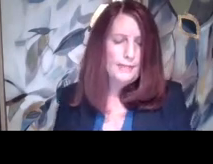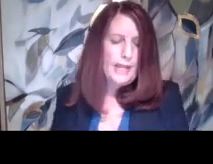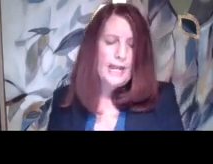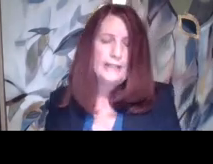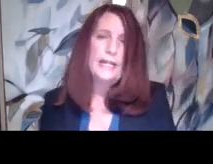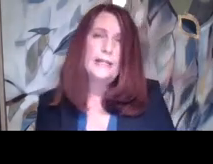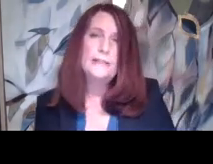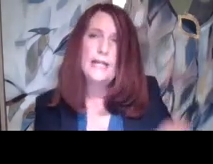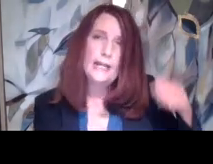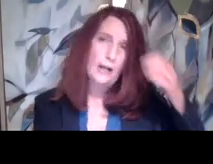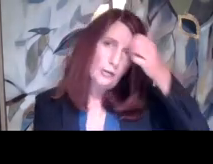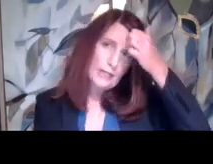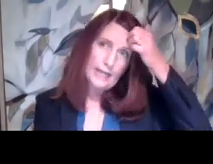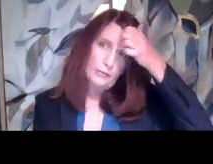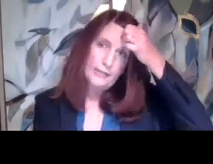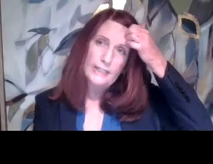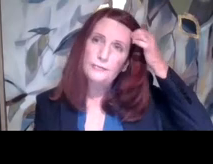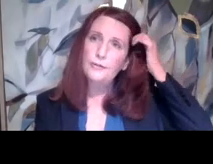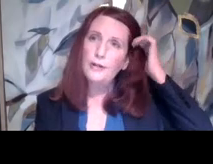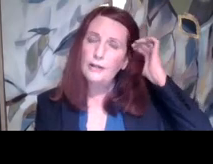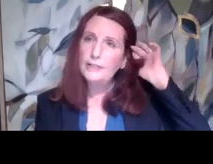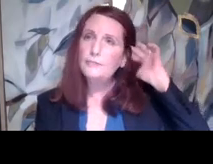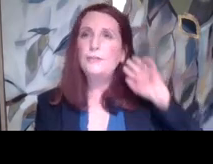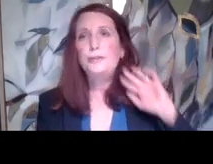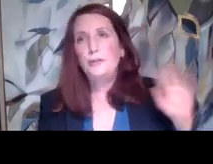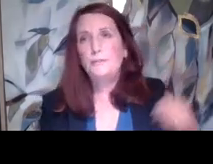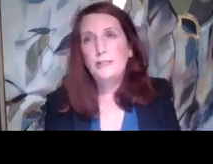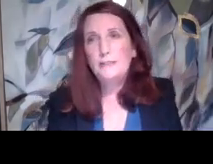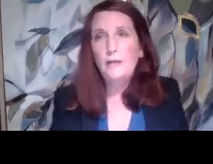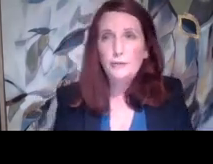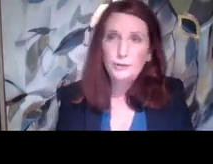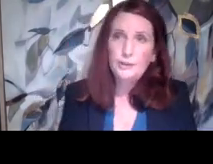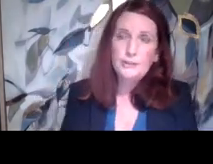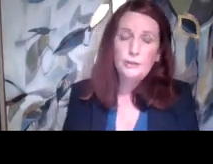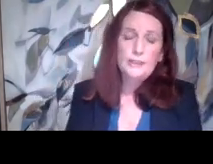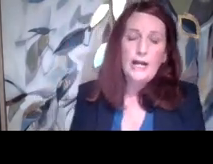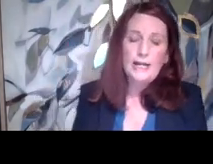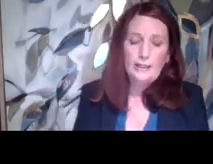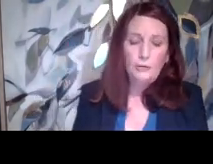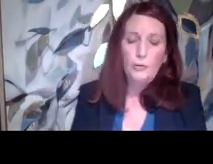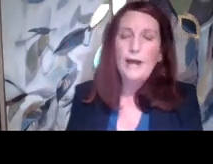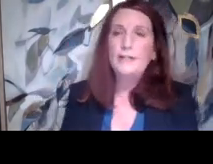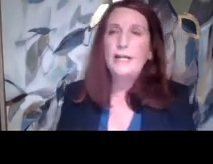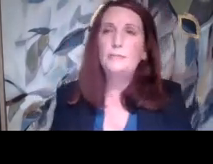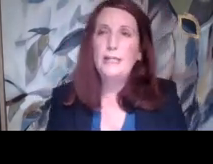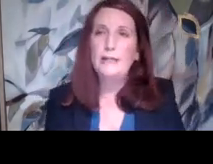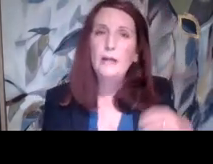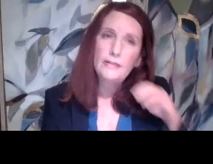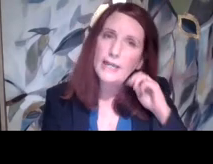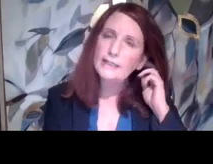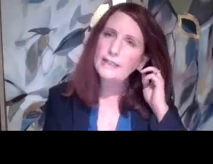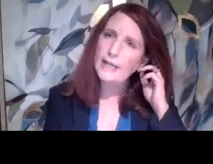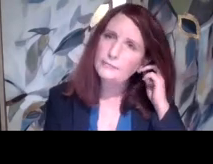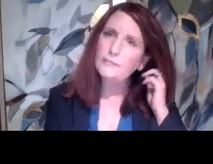program. And they say, okay, that's for, that's for other students, but it's not for students using I, who have an IEP.